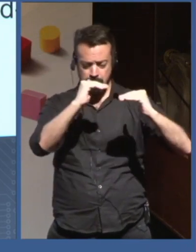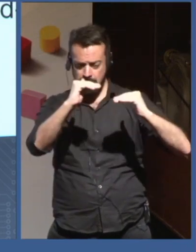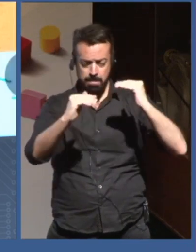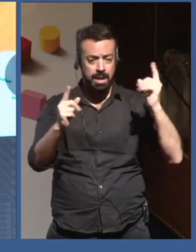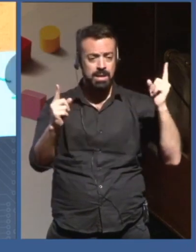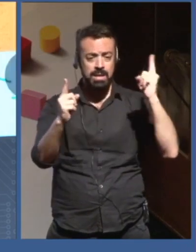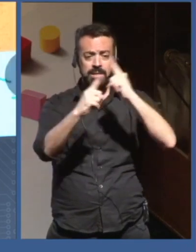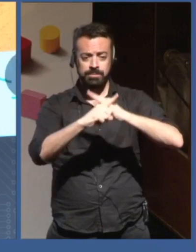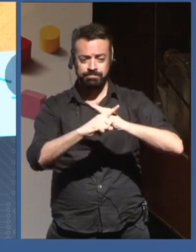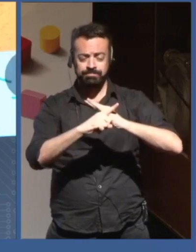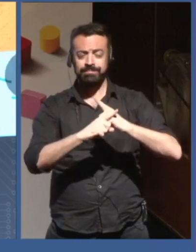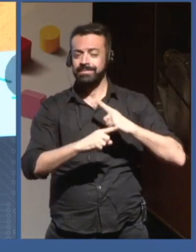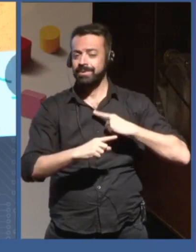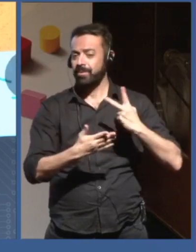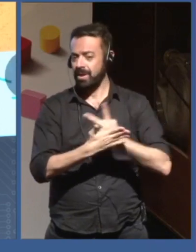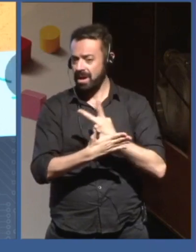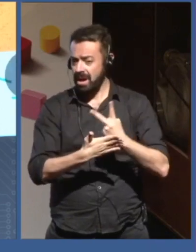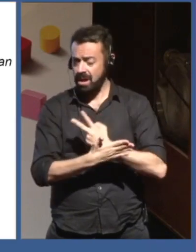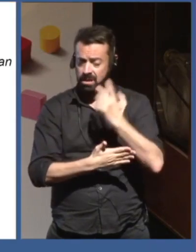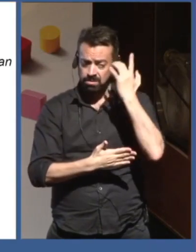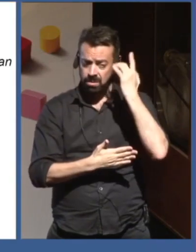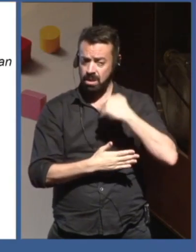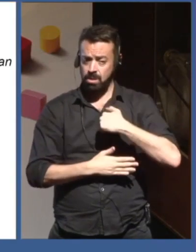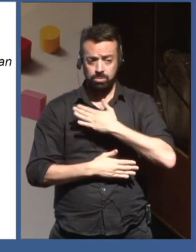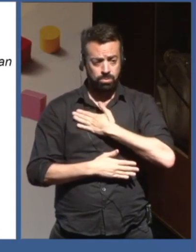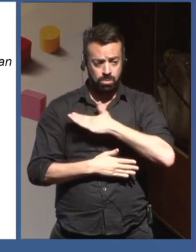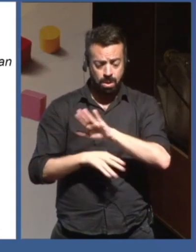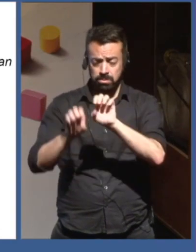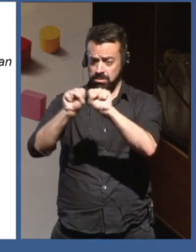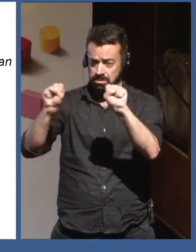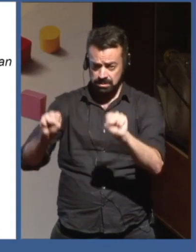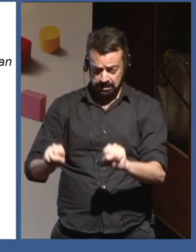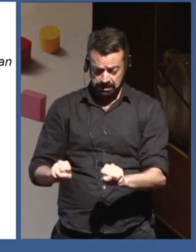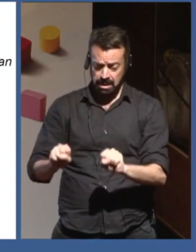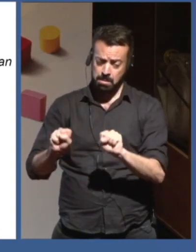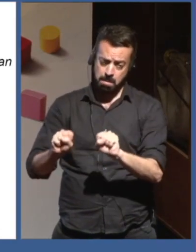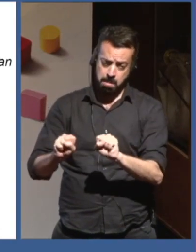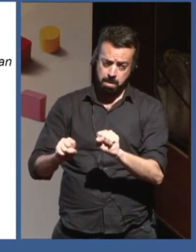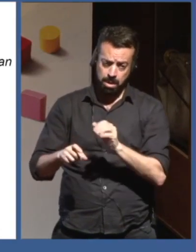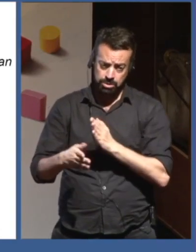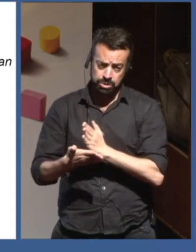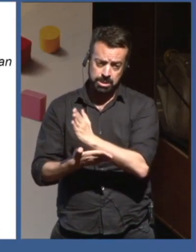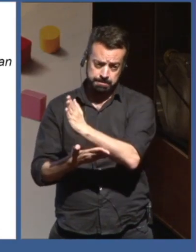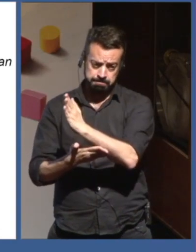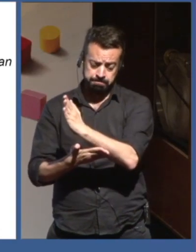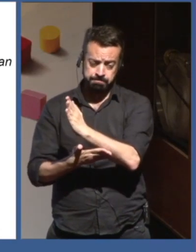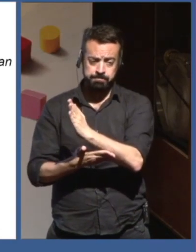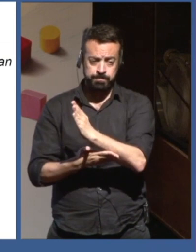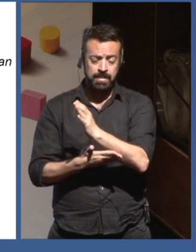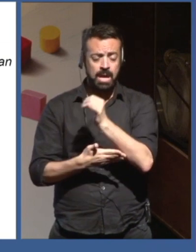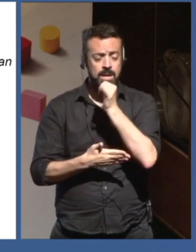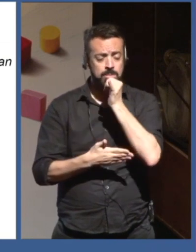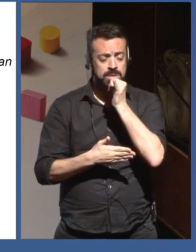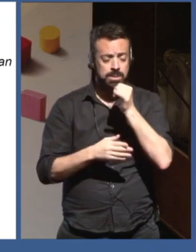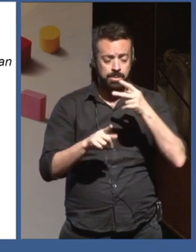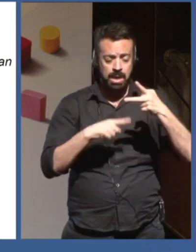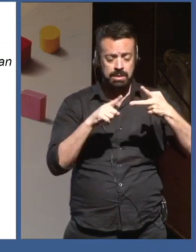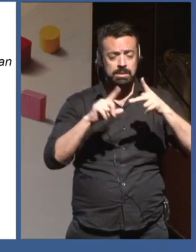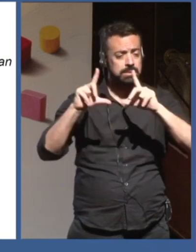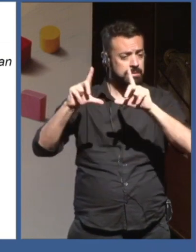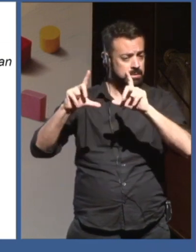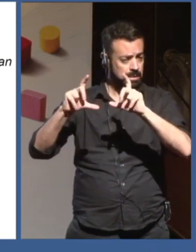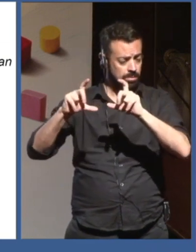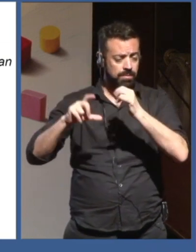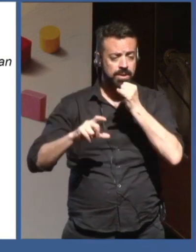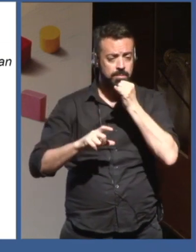And so, but at the same time, as I said in the second slide, it's not like we live in an unbiased,